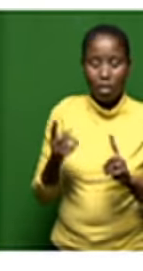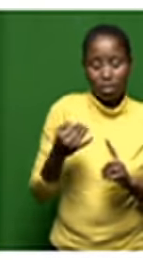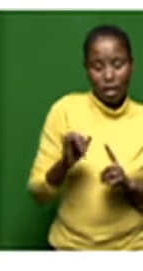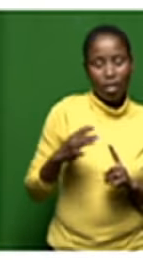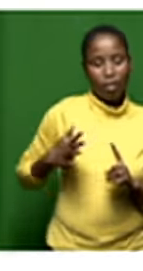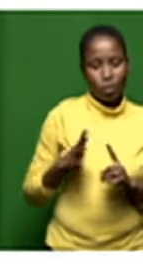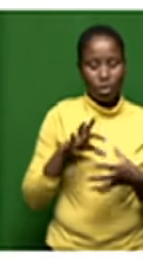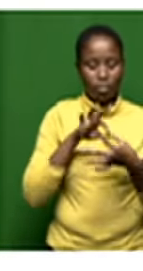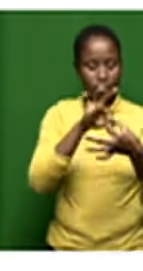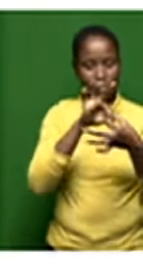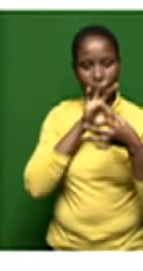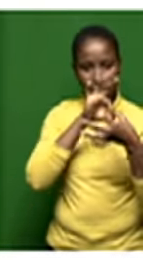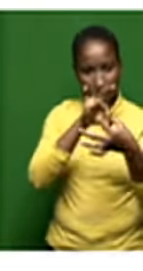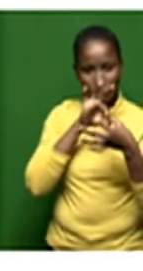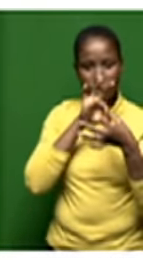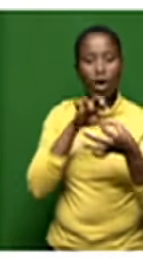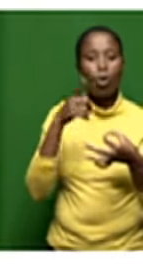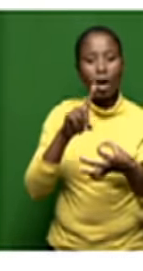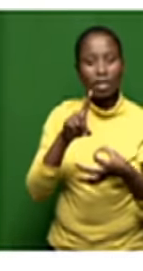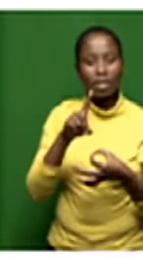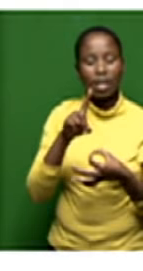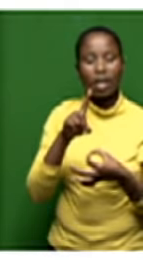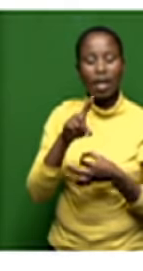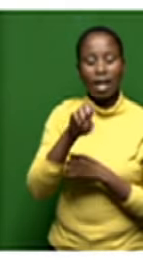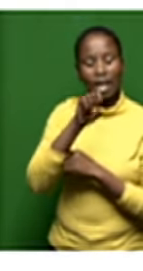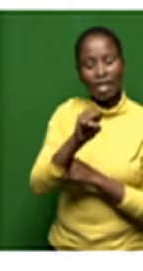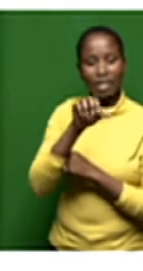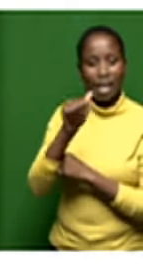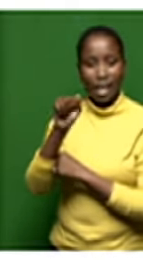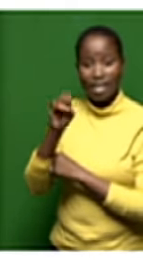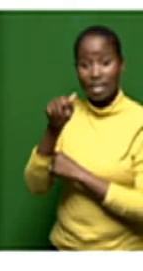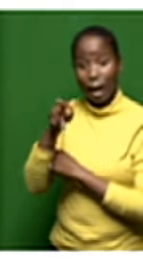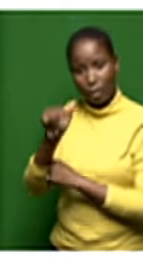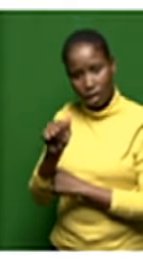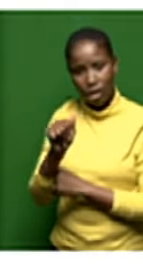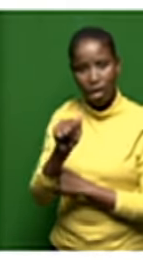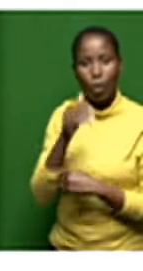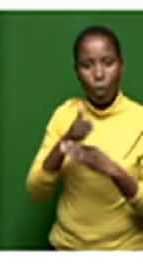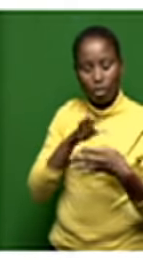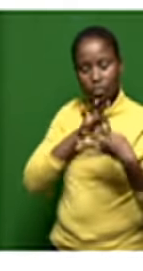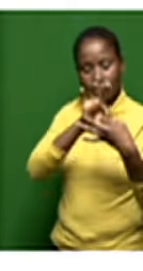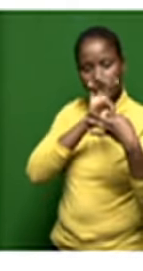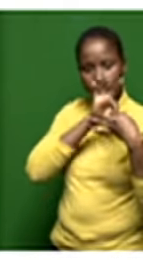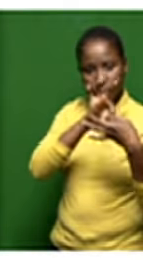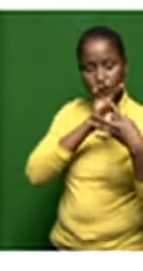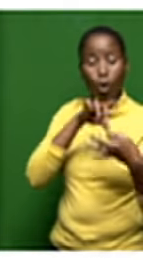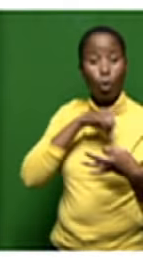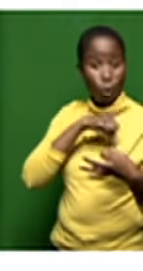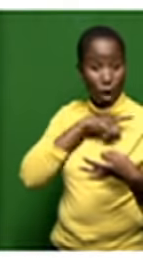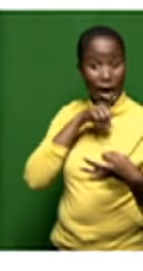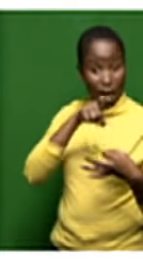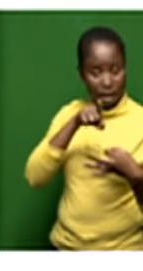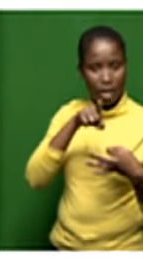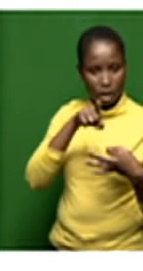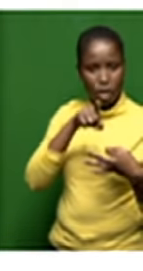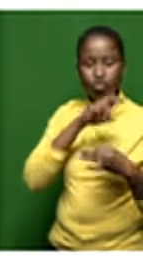relationship with the pilots association supper because they play a big role in saa and they